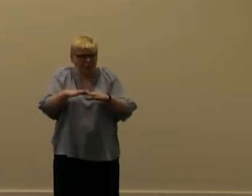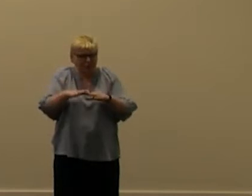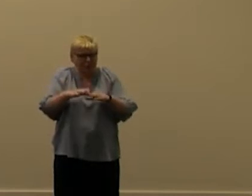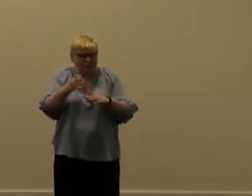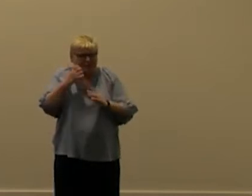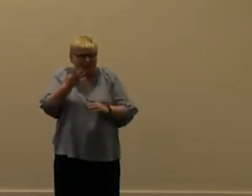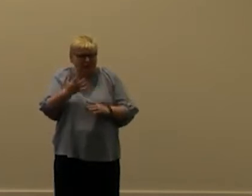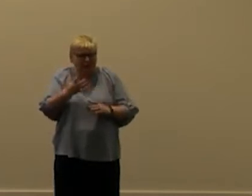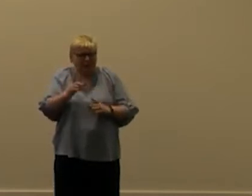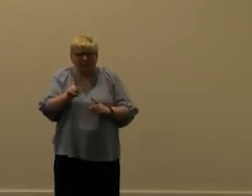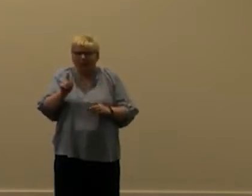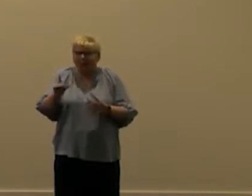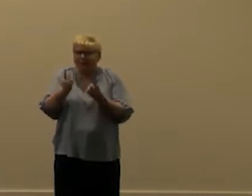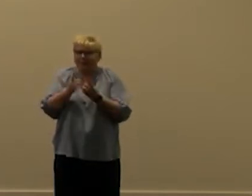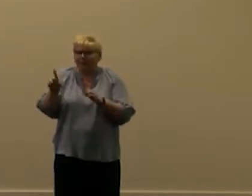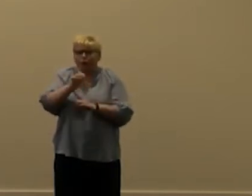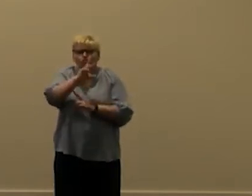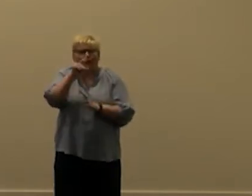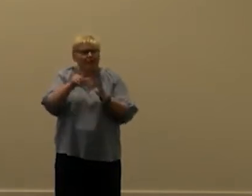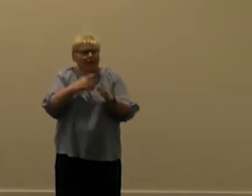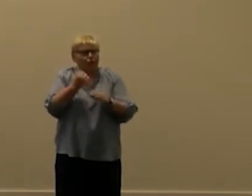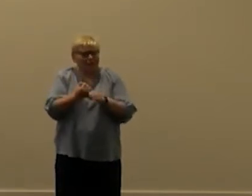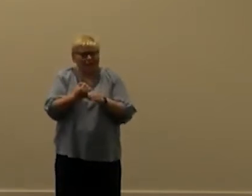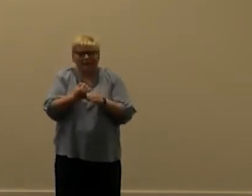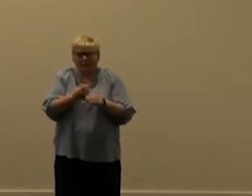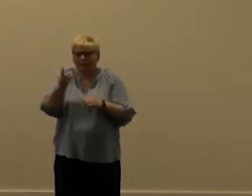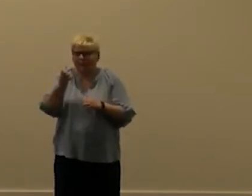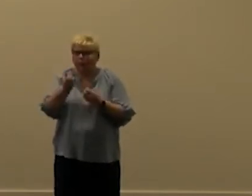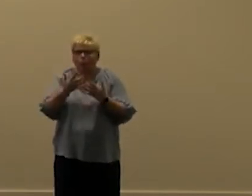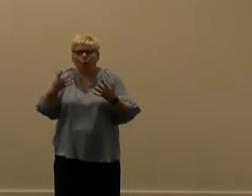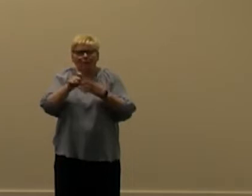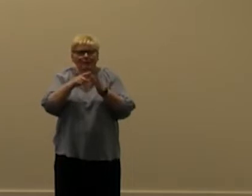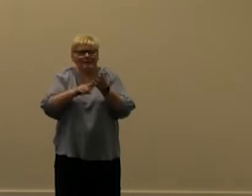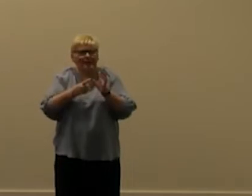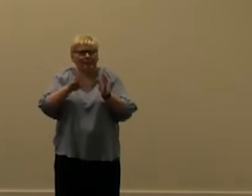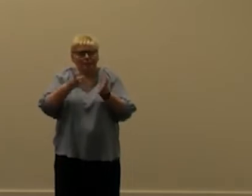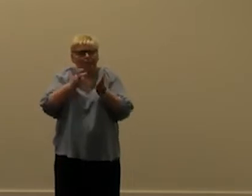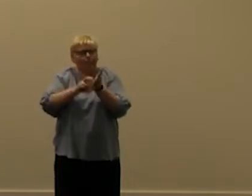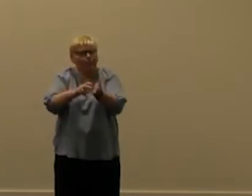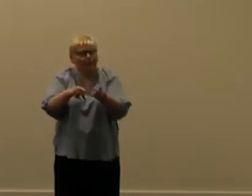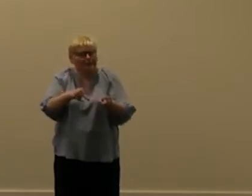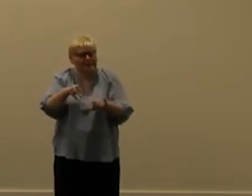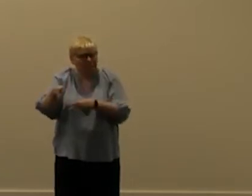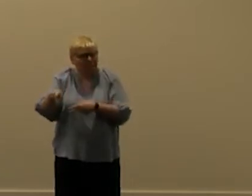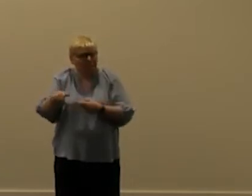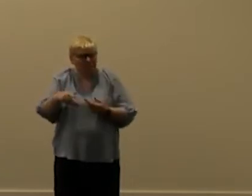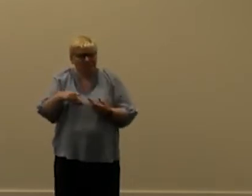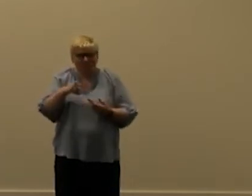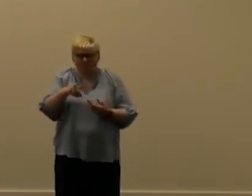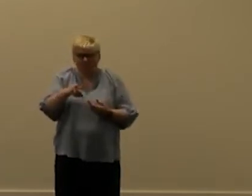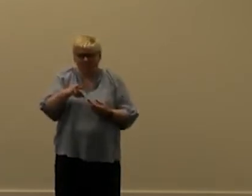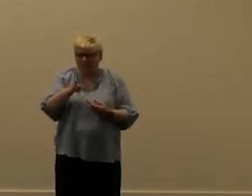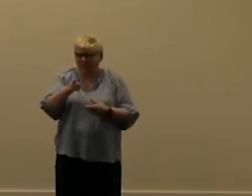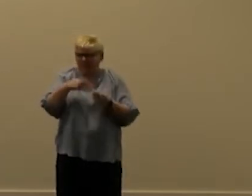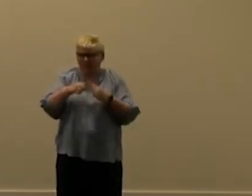yeah in this case it's a travel agency and they're getting a lot of data from the booking systems um and that's pushed